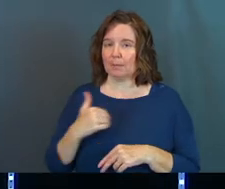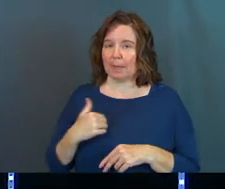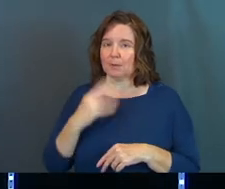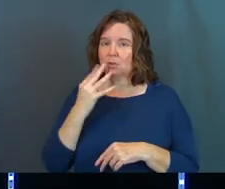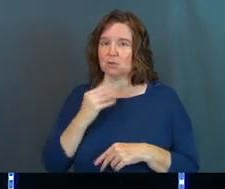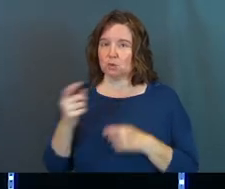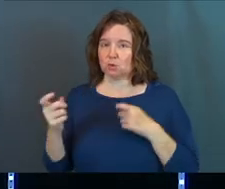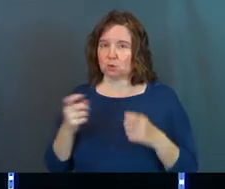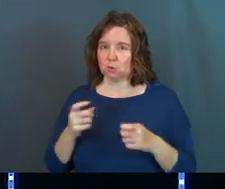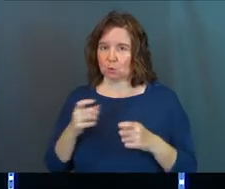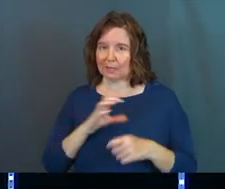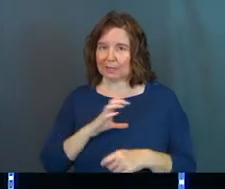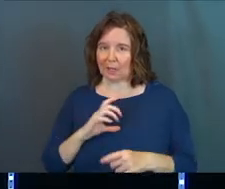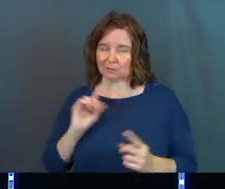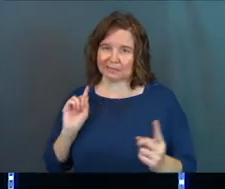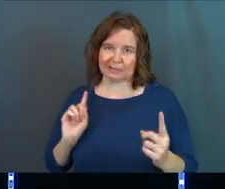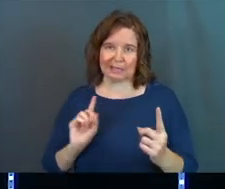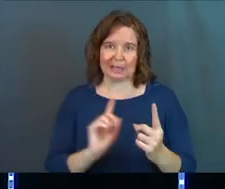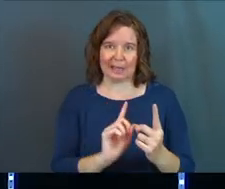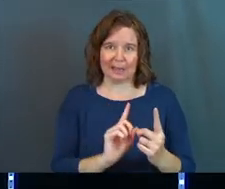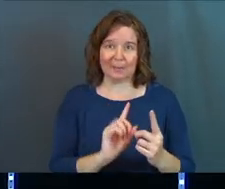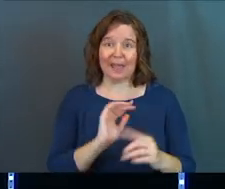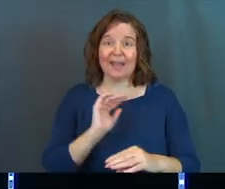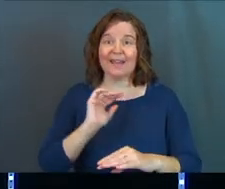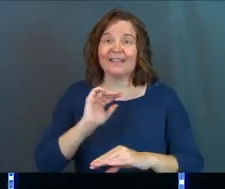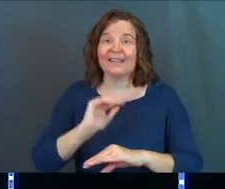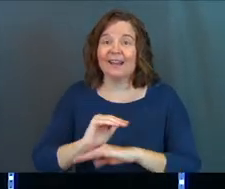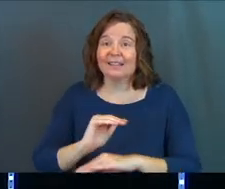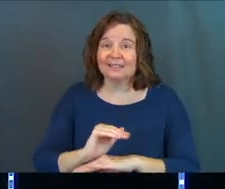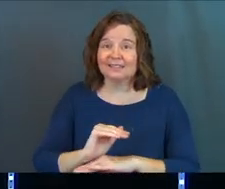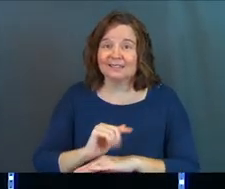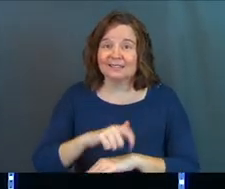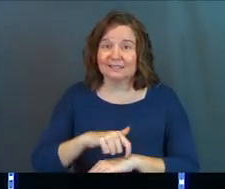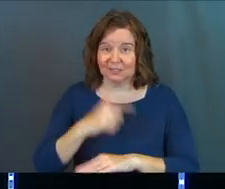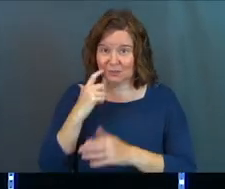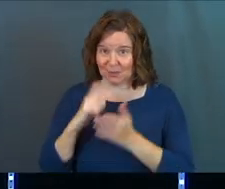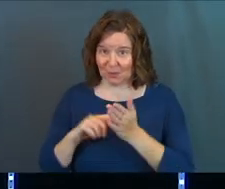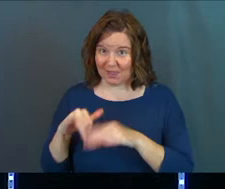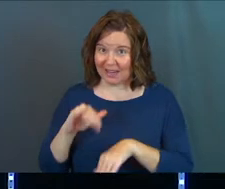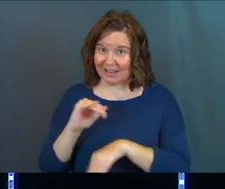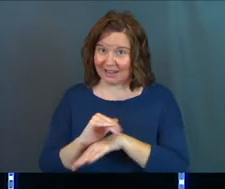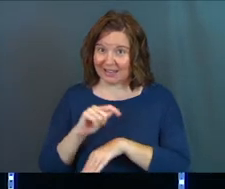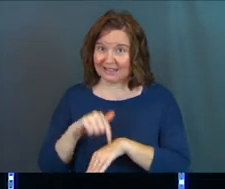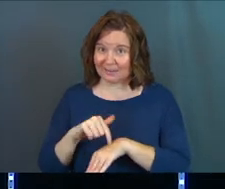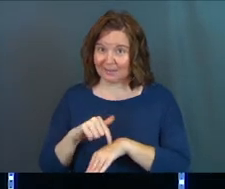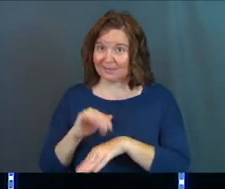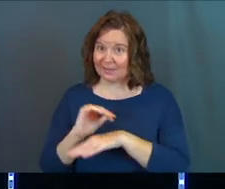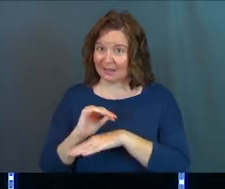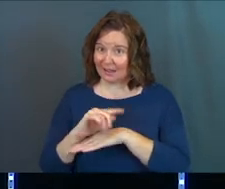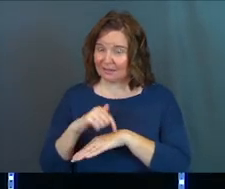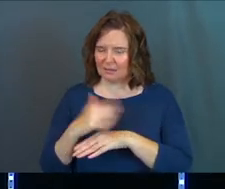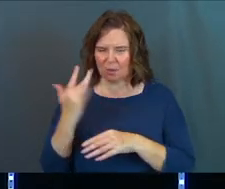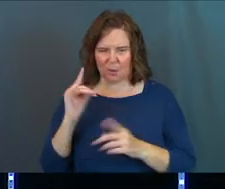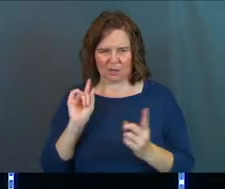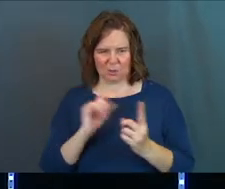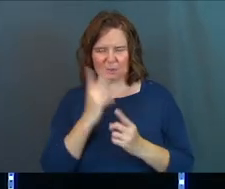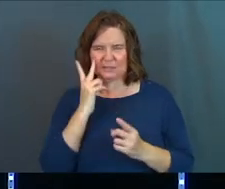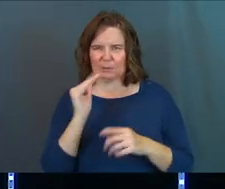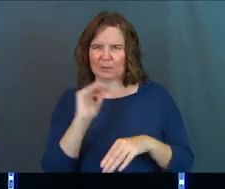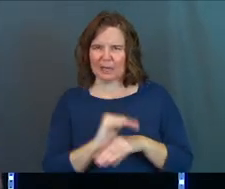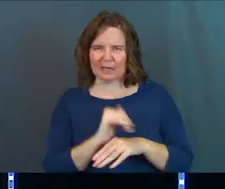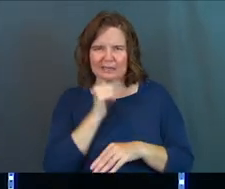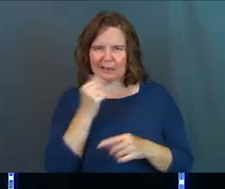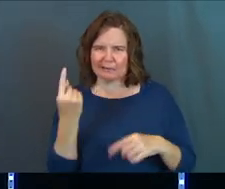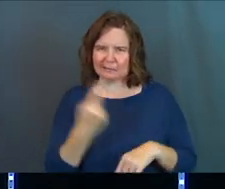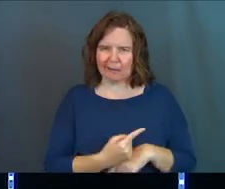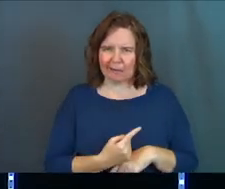council. He came to Jesus at night. Notice that. At night. Why do you go and see somebody